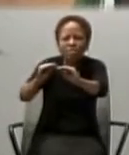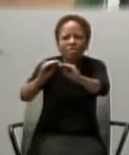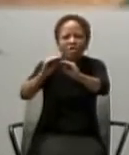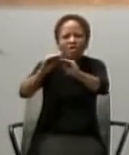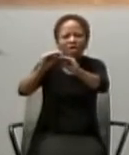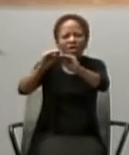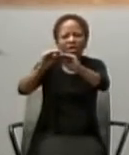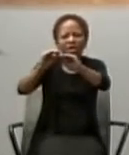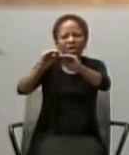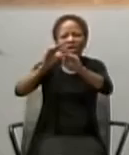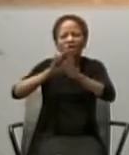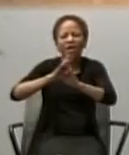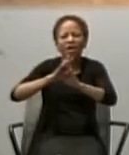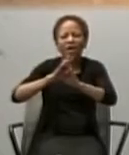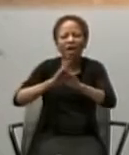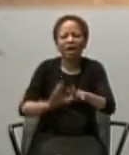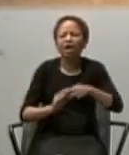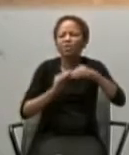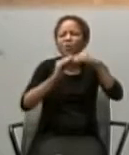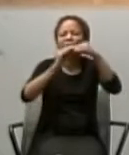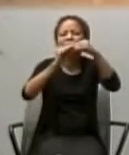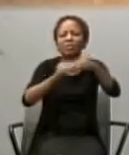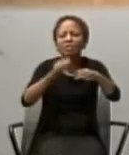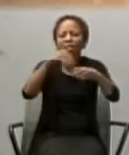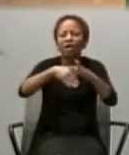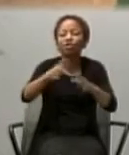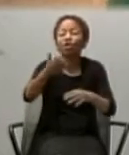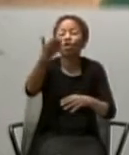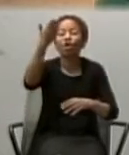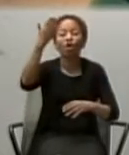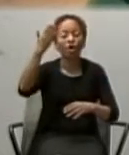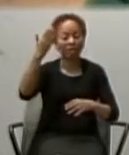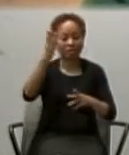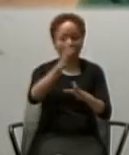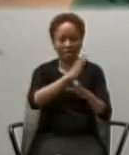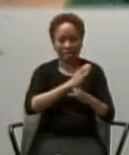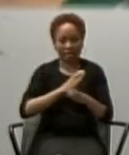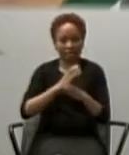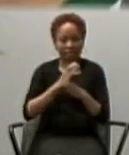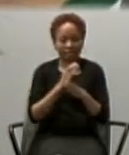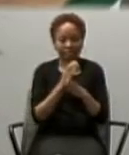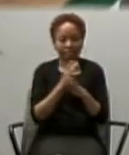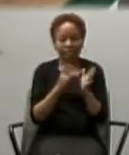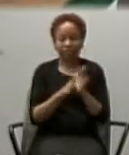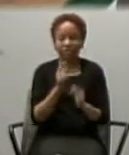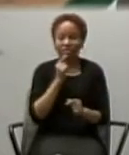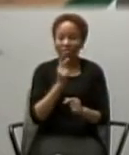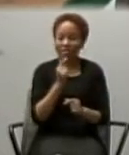absolutely in God's care. Jesus says to them,